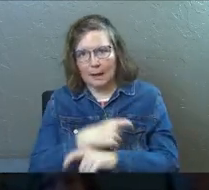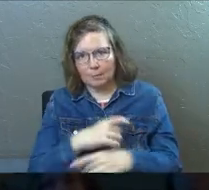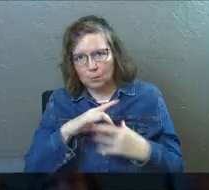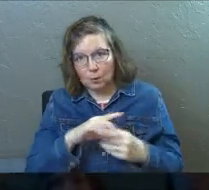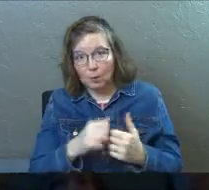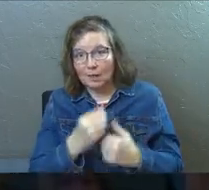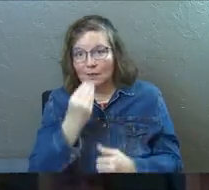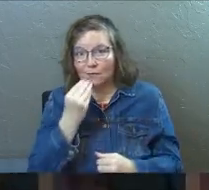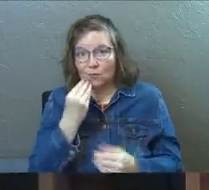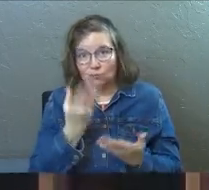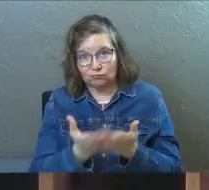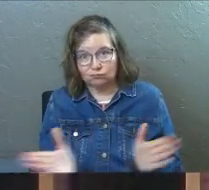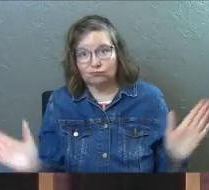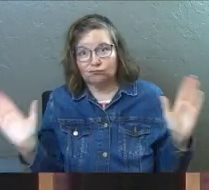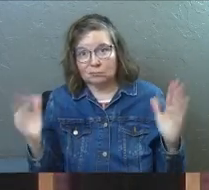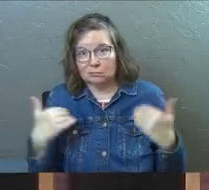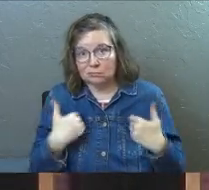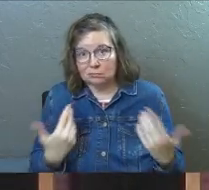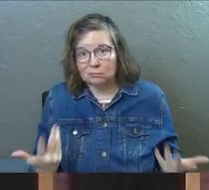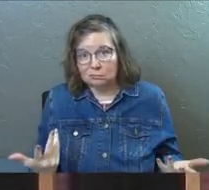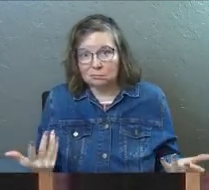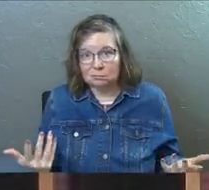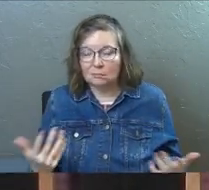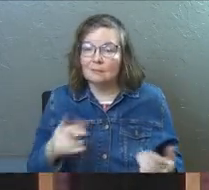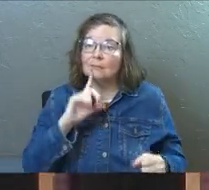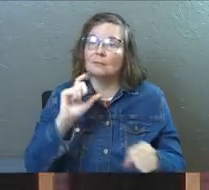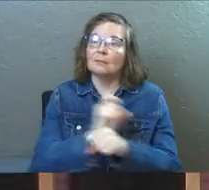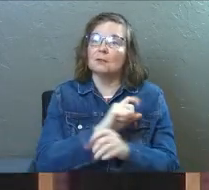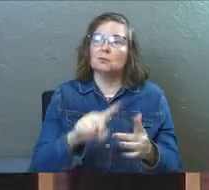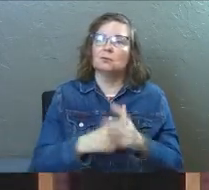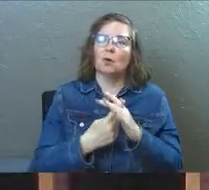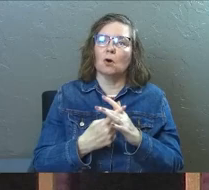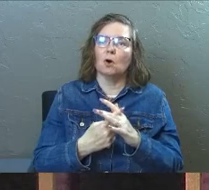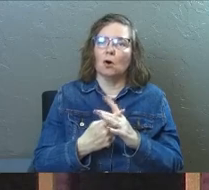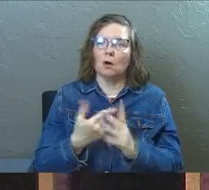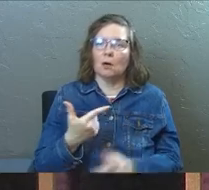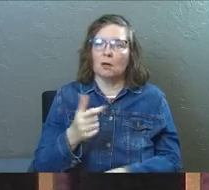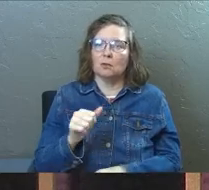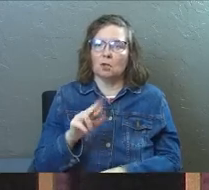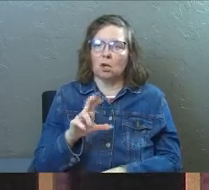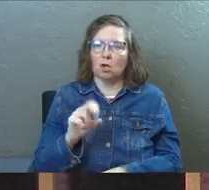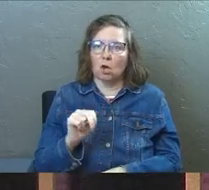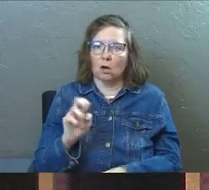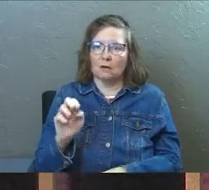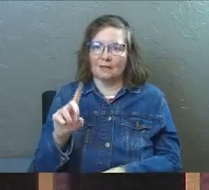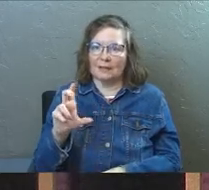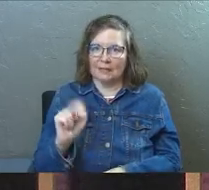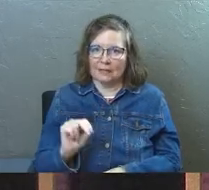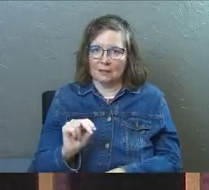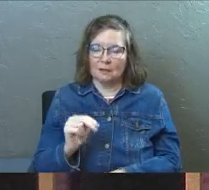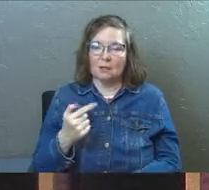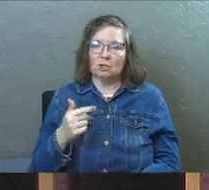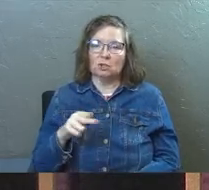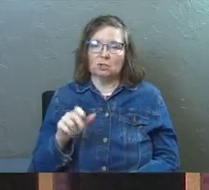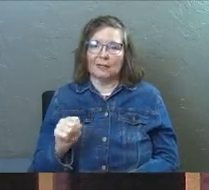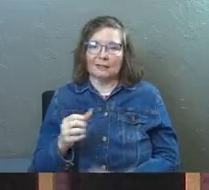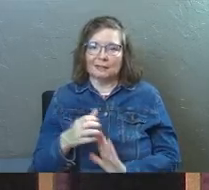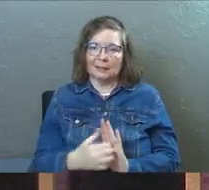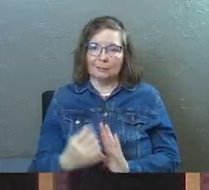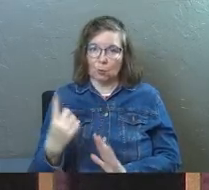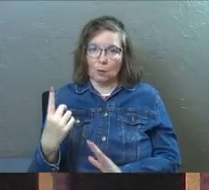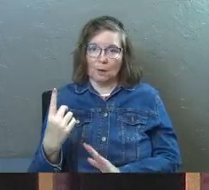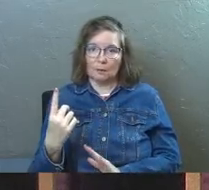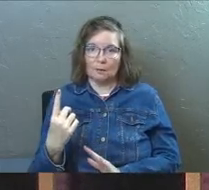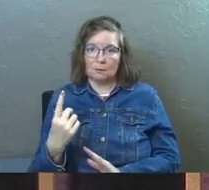relationship with food altogether. It actually started in the garden. Genesis chapter one,